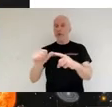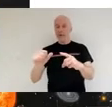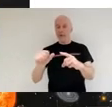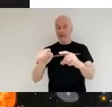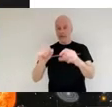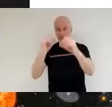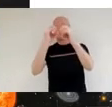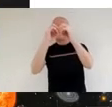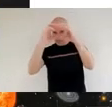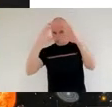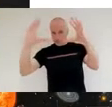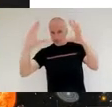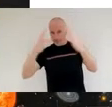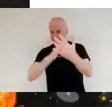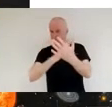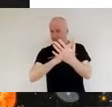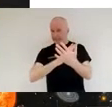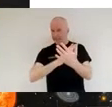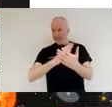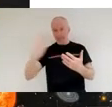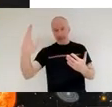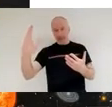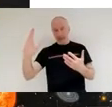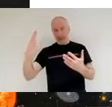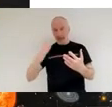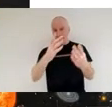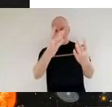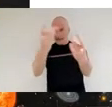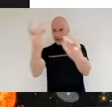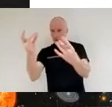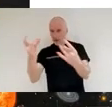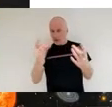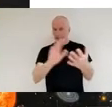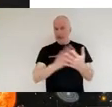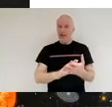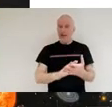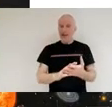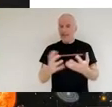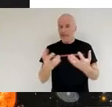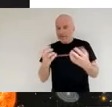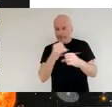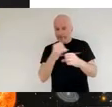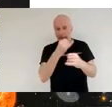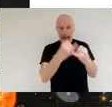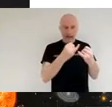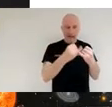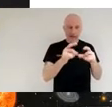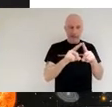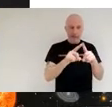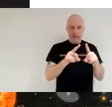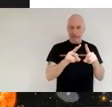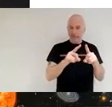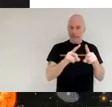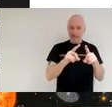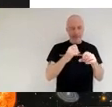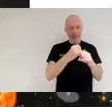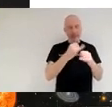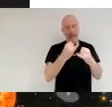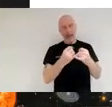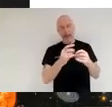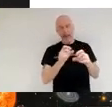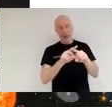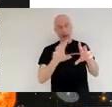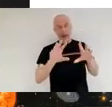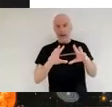they're going to start to unlock information about structures of the gases within space and hopefully they are going to help